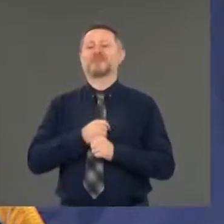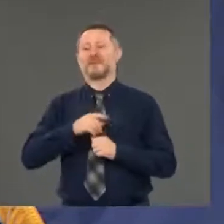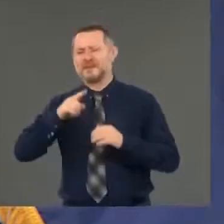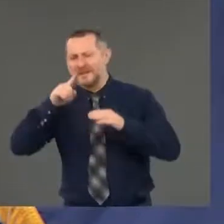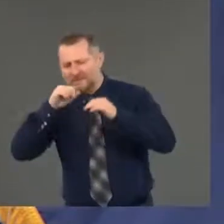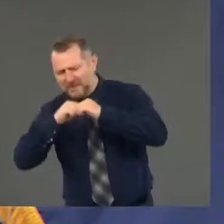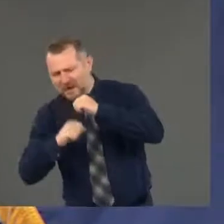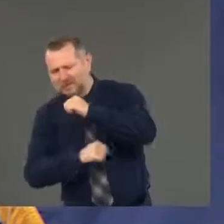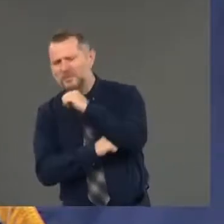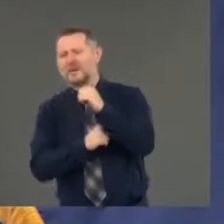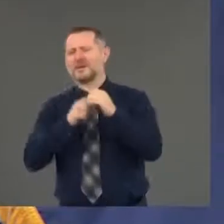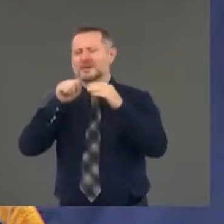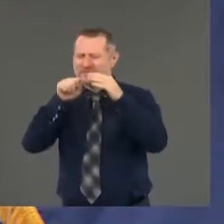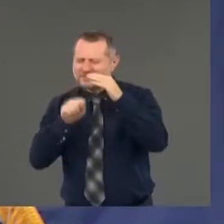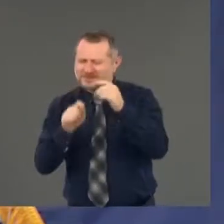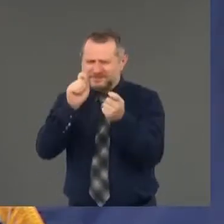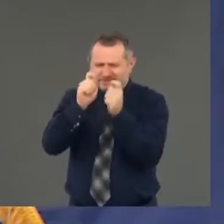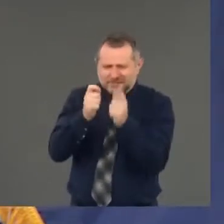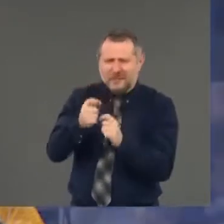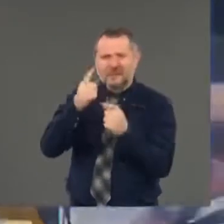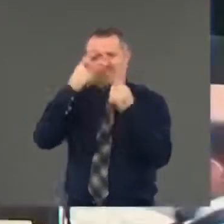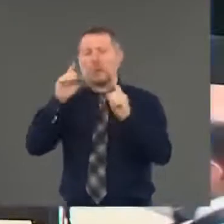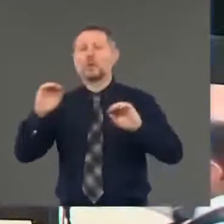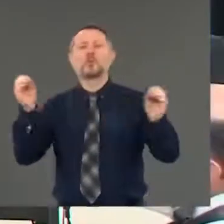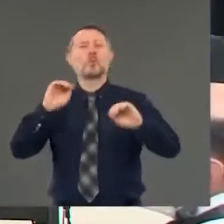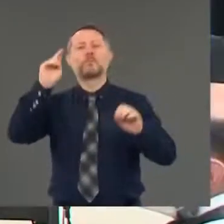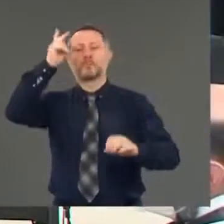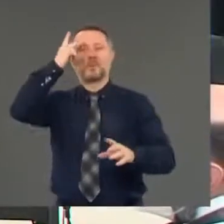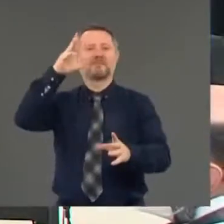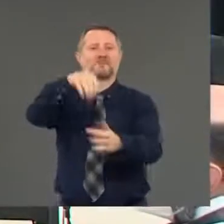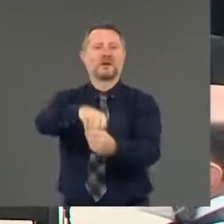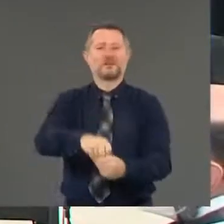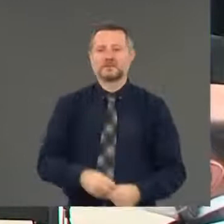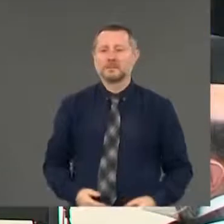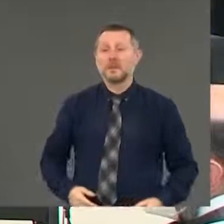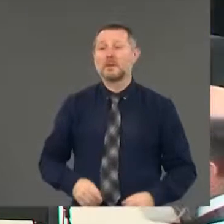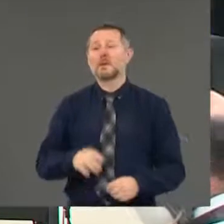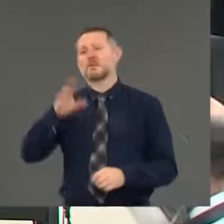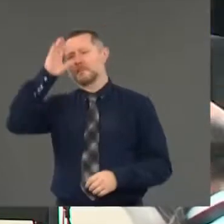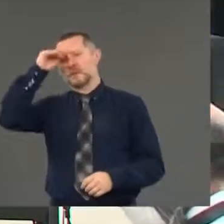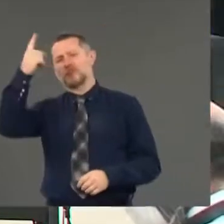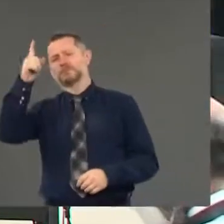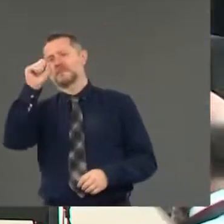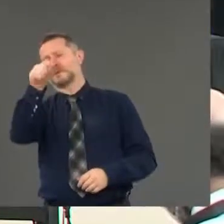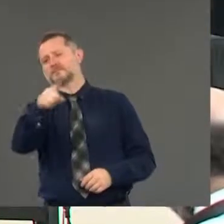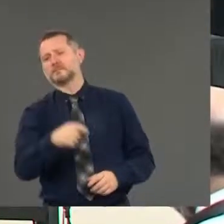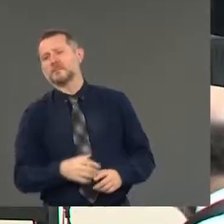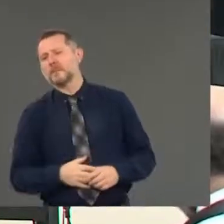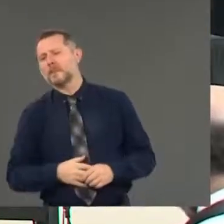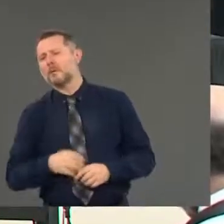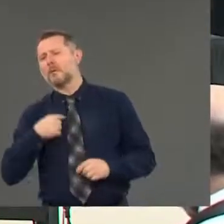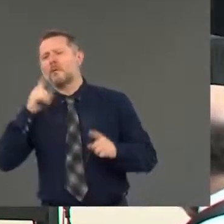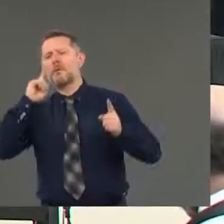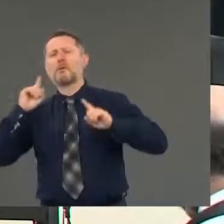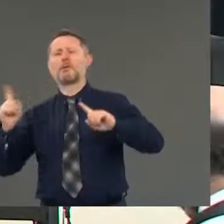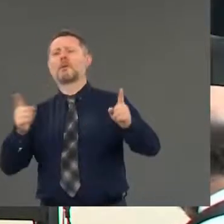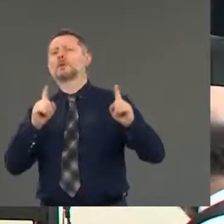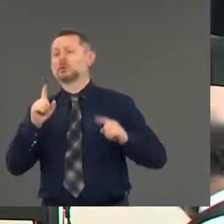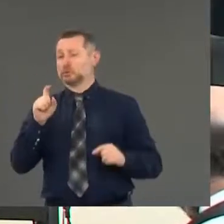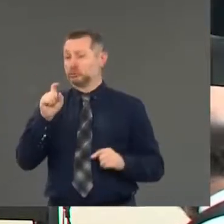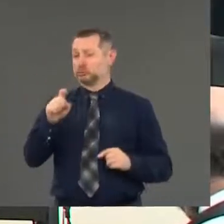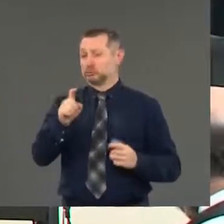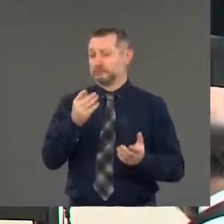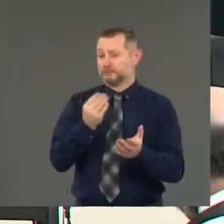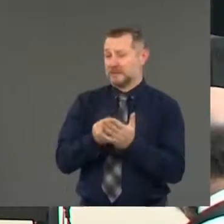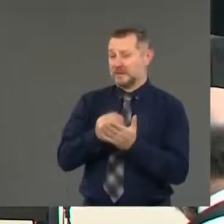-political basis. Just to follow up on that quickly, I mean, the answer isn't necessarily defund the police. I it just seems like sometimes we go from one extreme